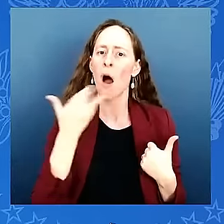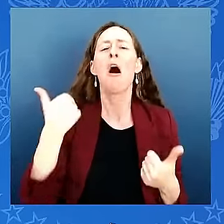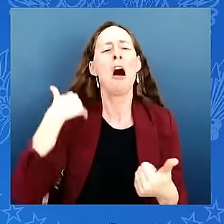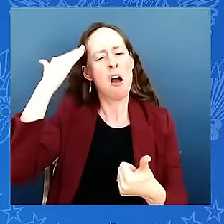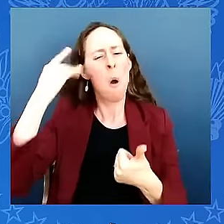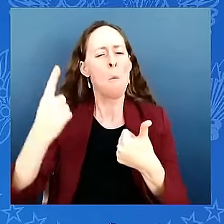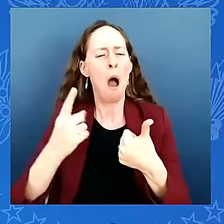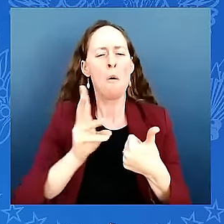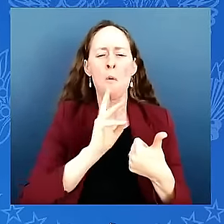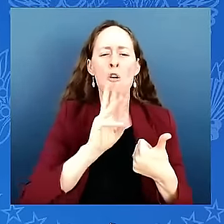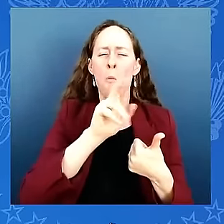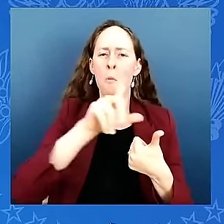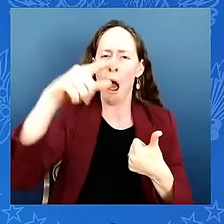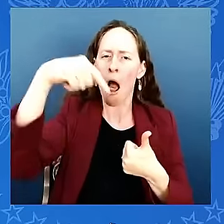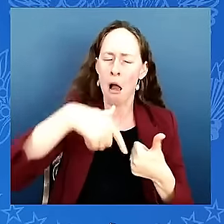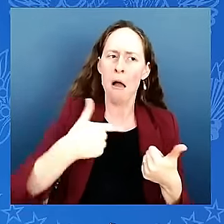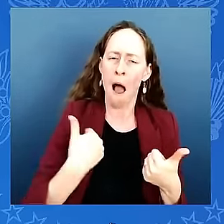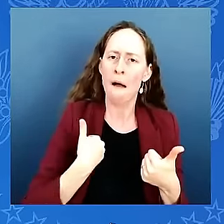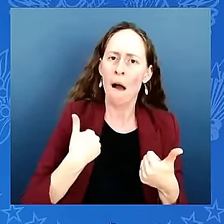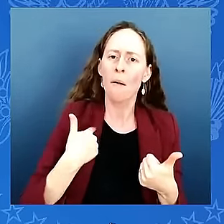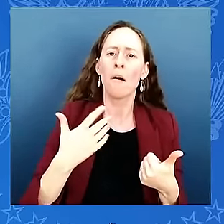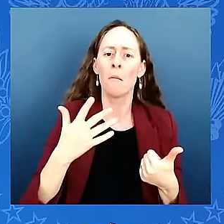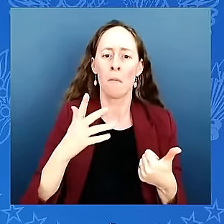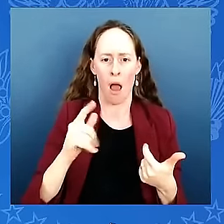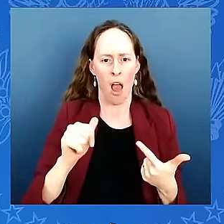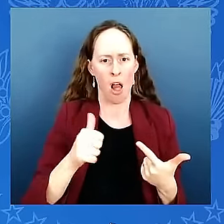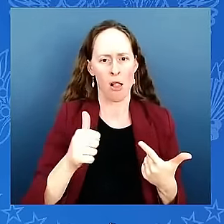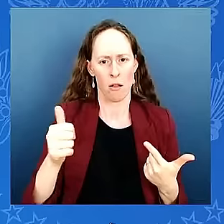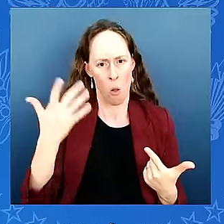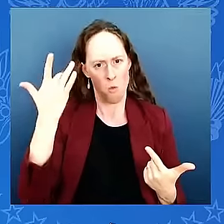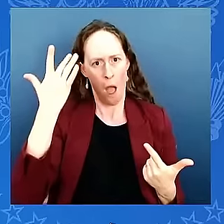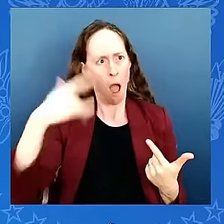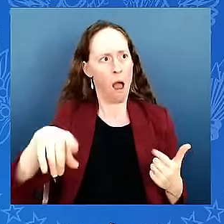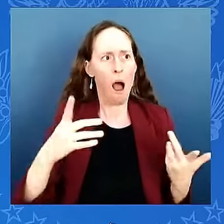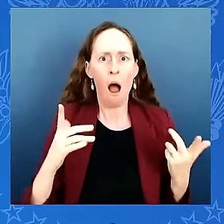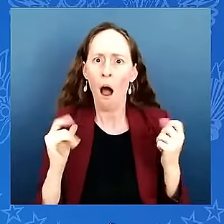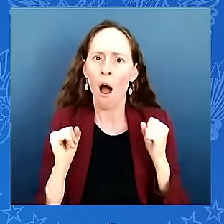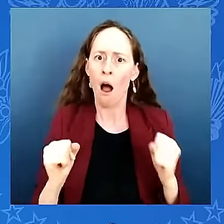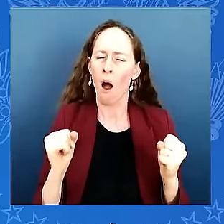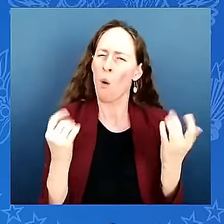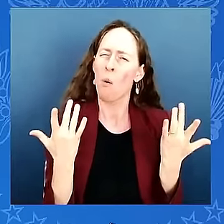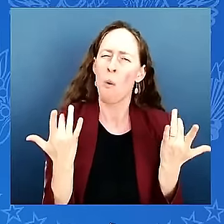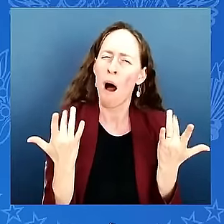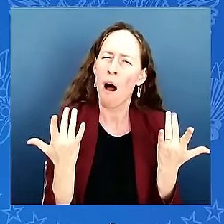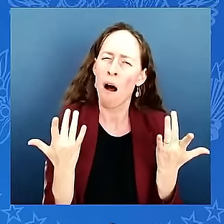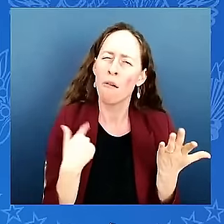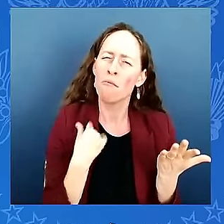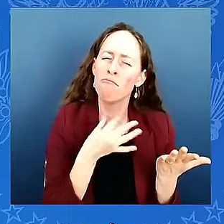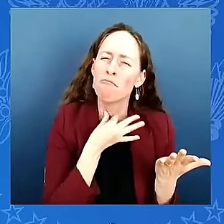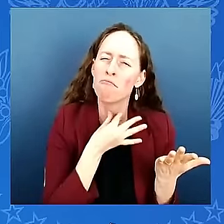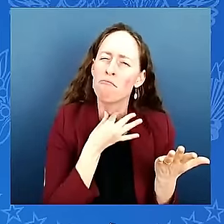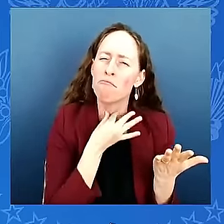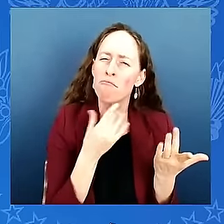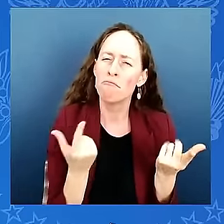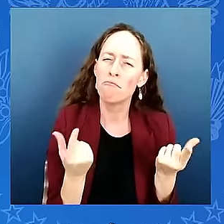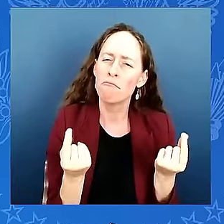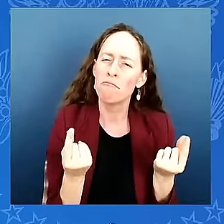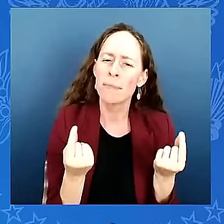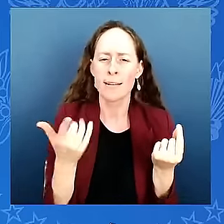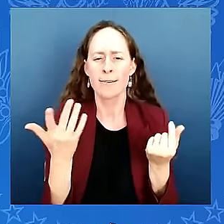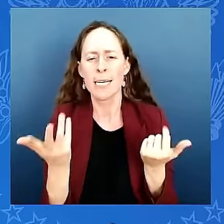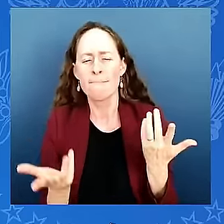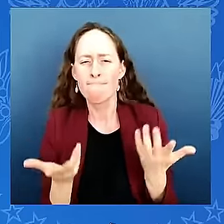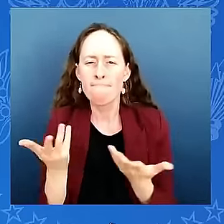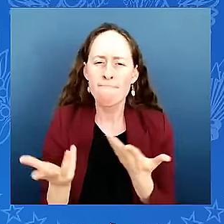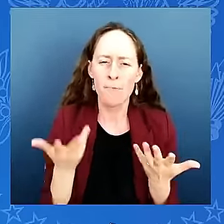water is there that's why everybody's excited or it's that you're able to begin to fashion your own destiny a little bit